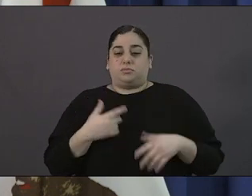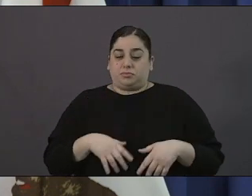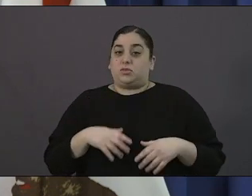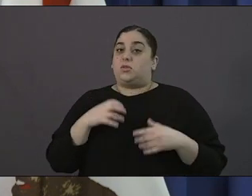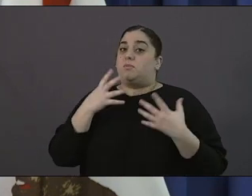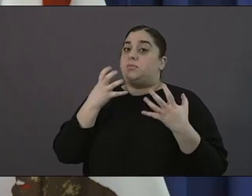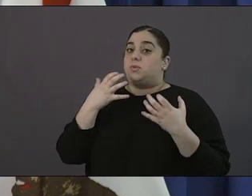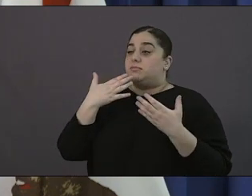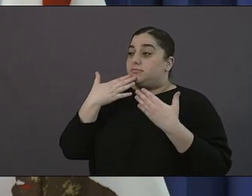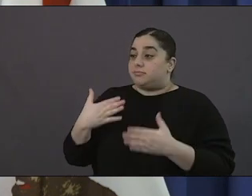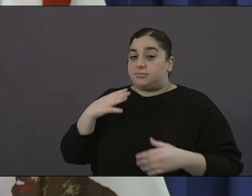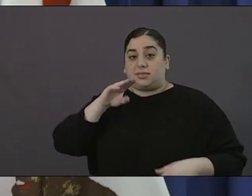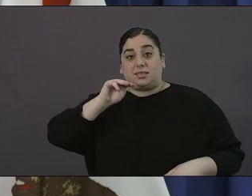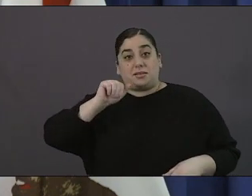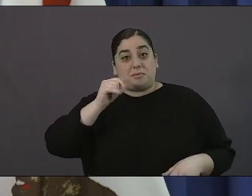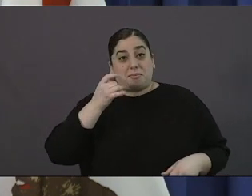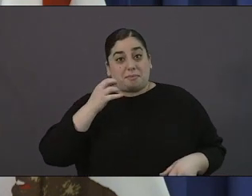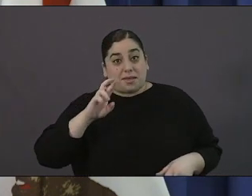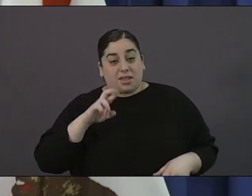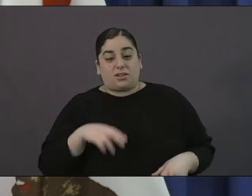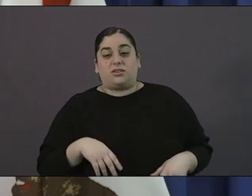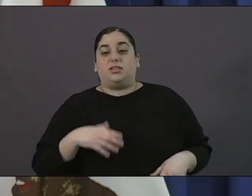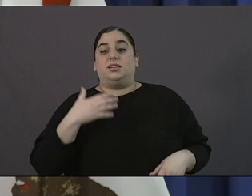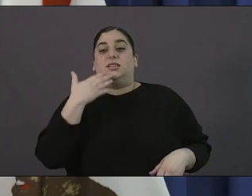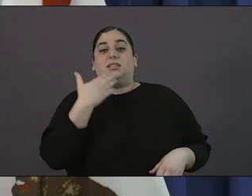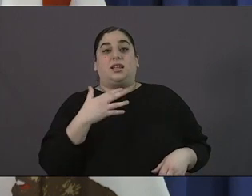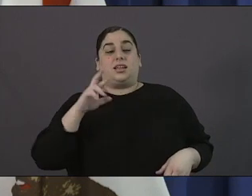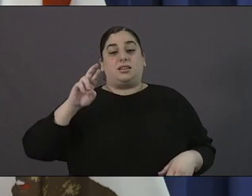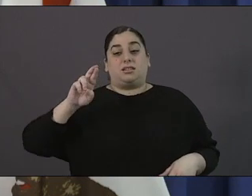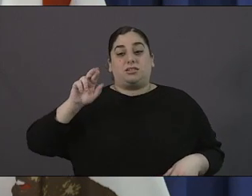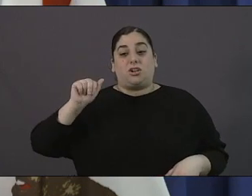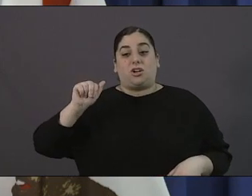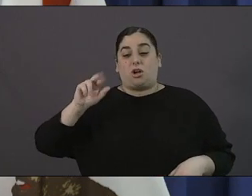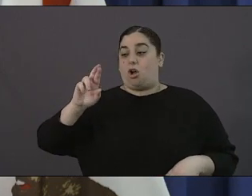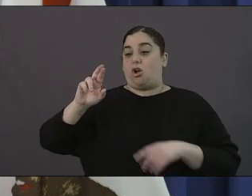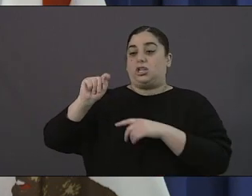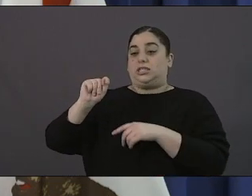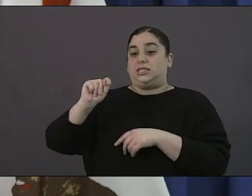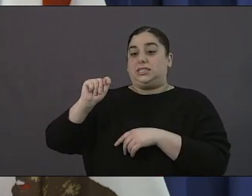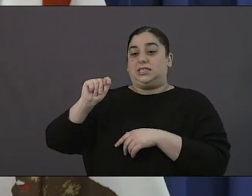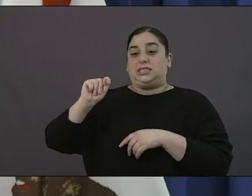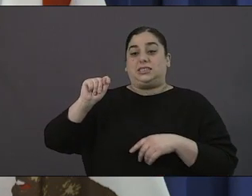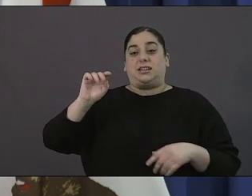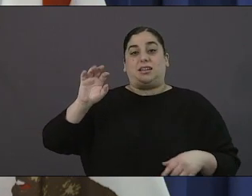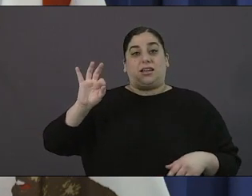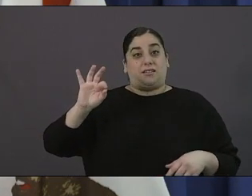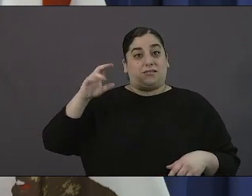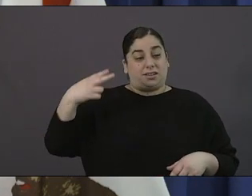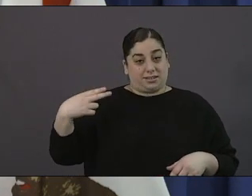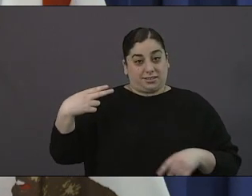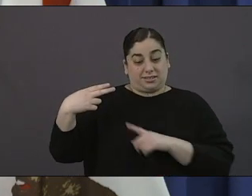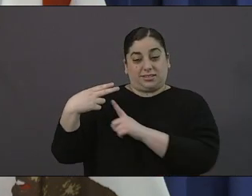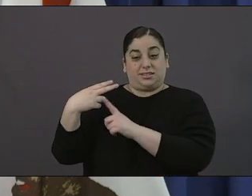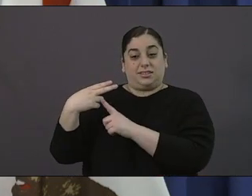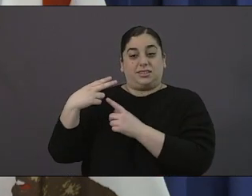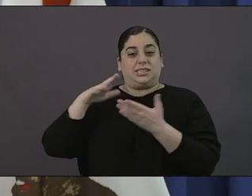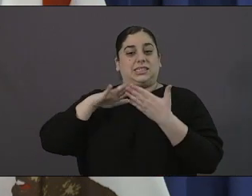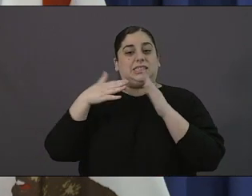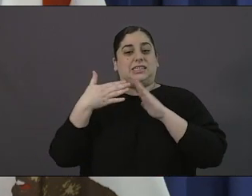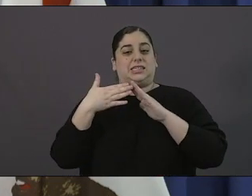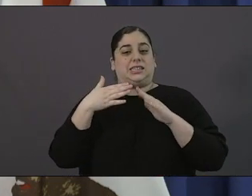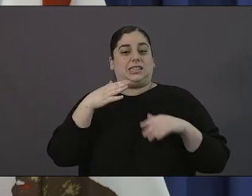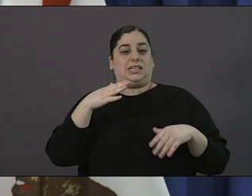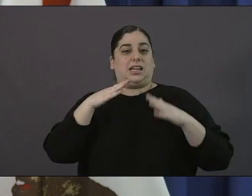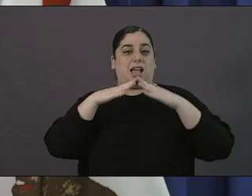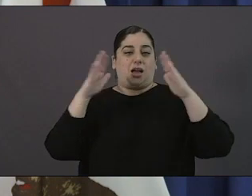thank um the city city housing commission the rtfh the county so many people have come together to collaborate it's making a difference it's